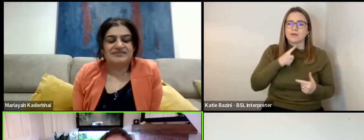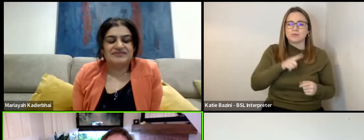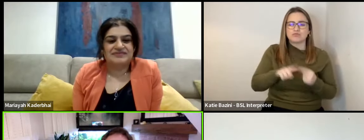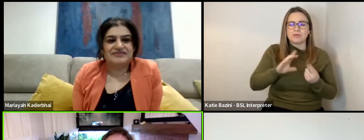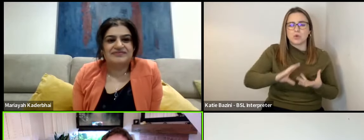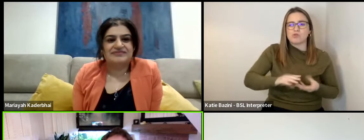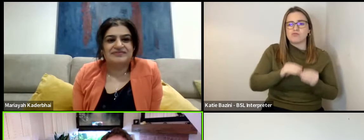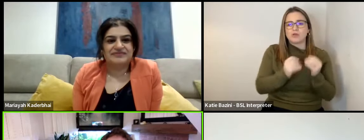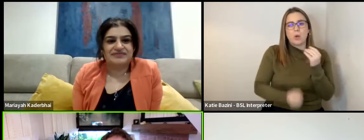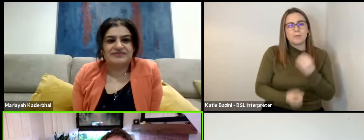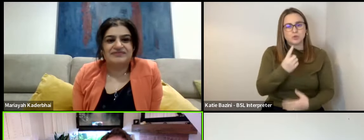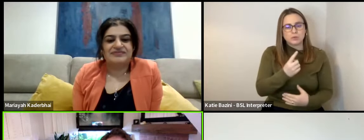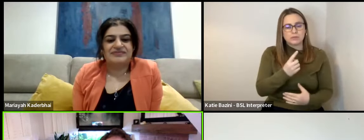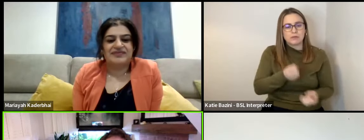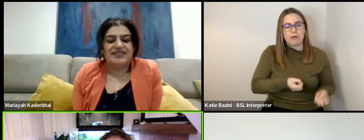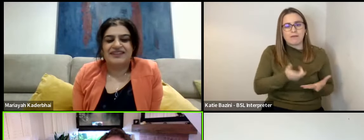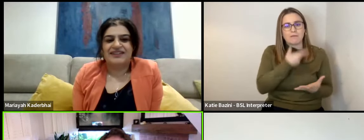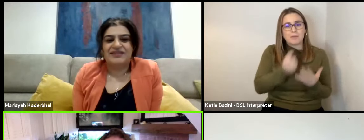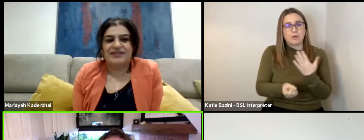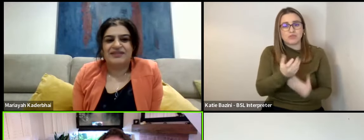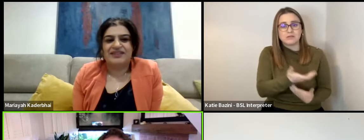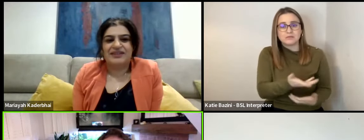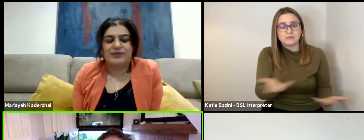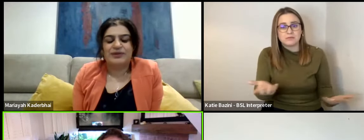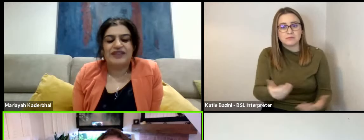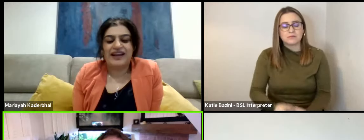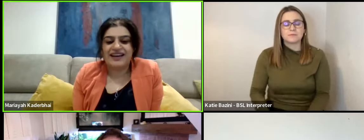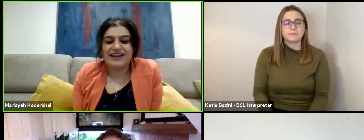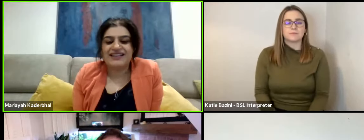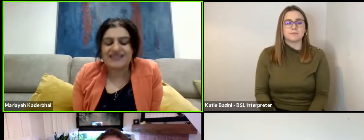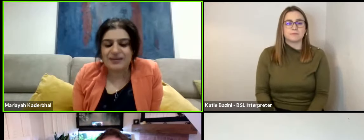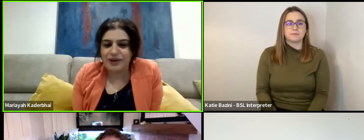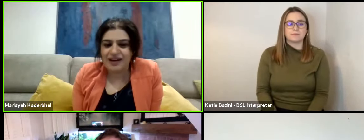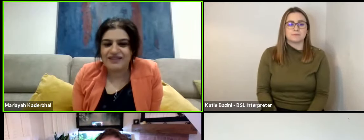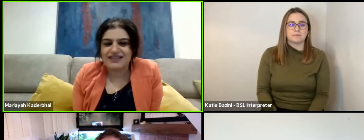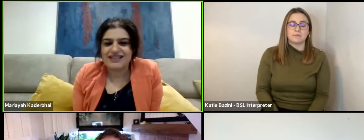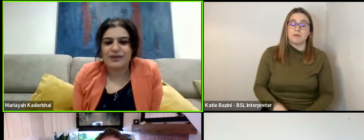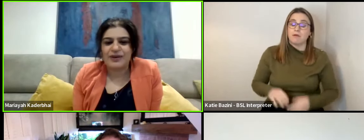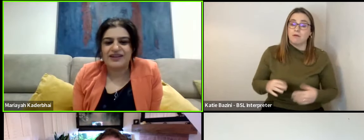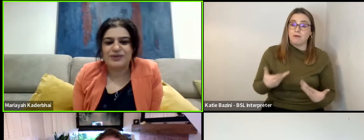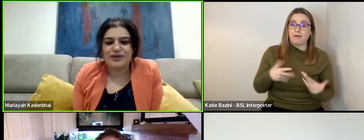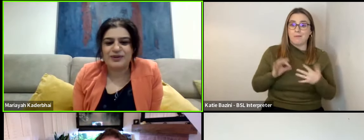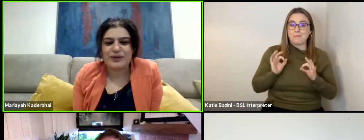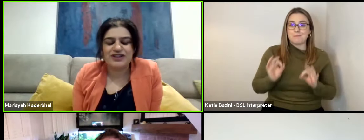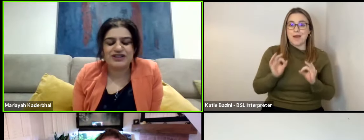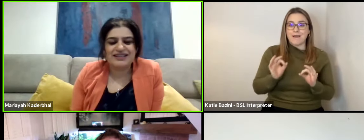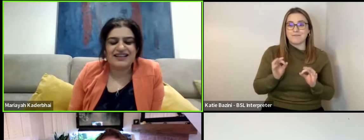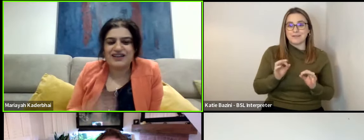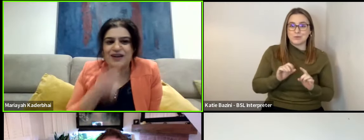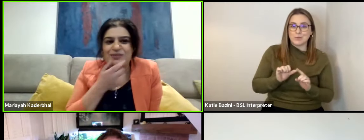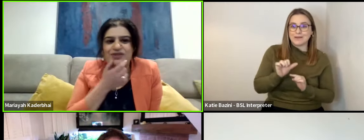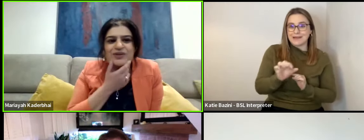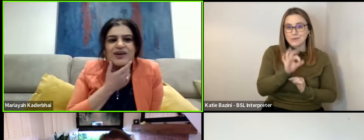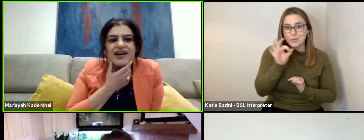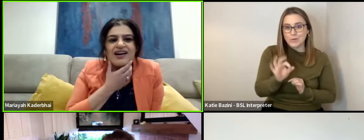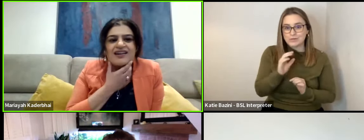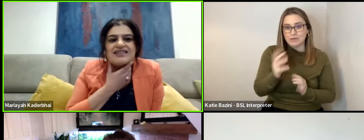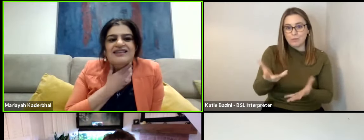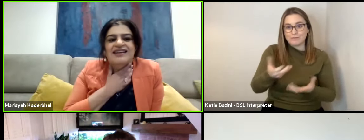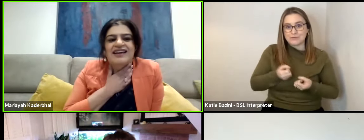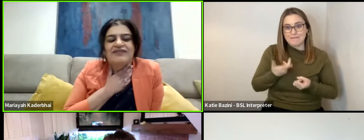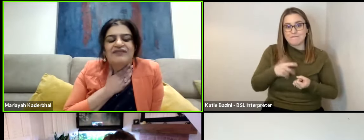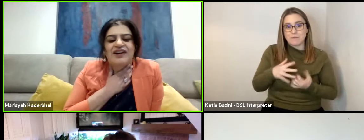opportunities and giving people a chance to know what mean. Well, that is a perfect segue into one of the questions that has come through,